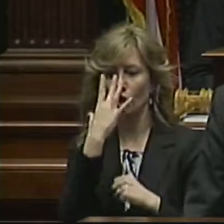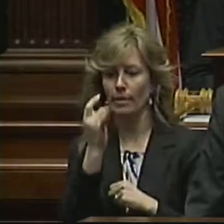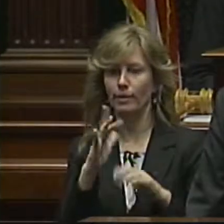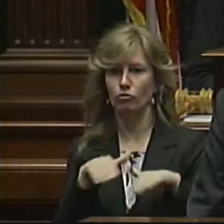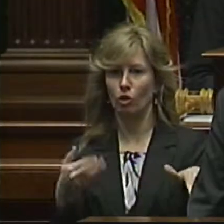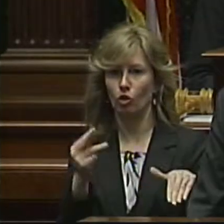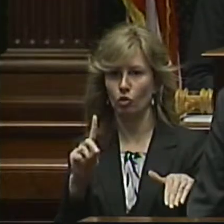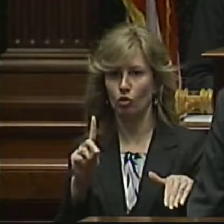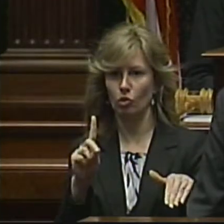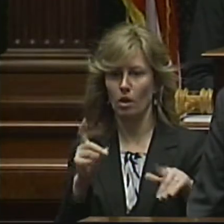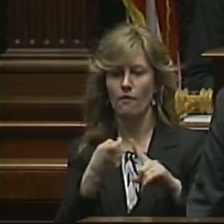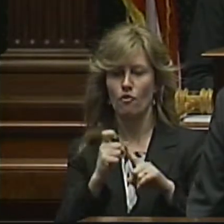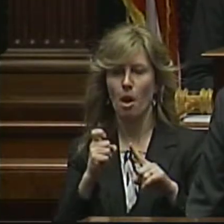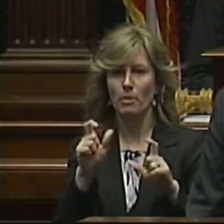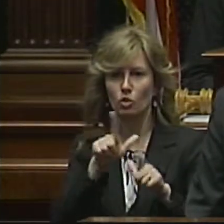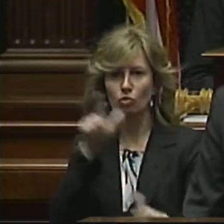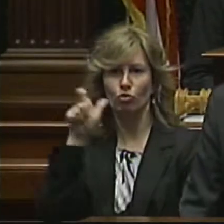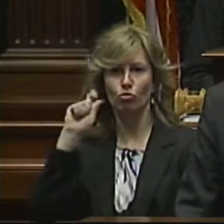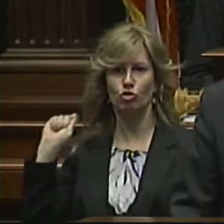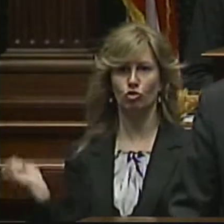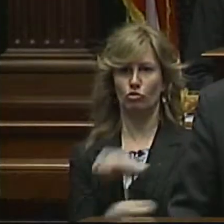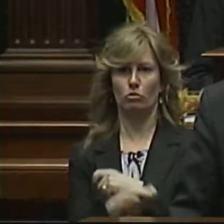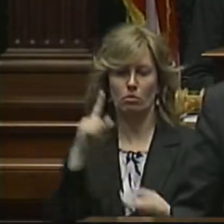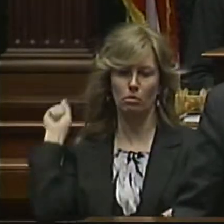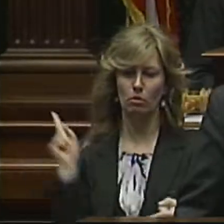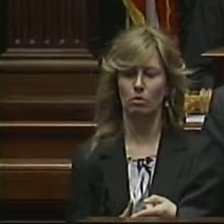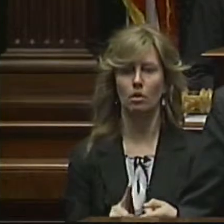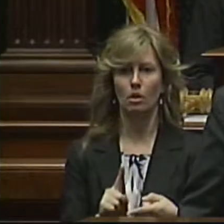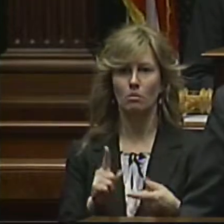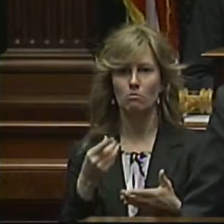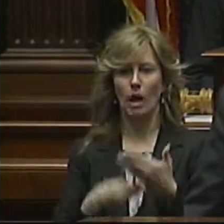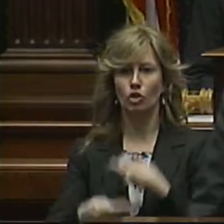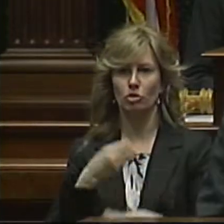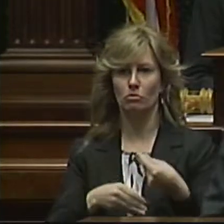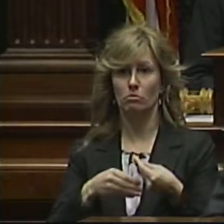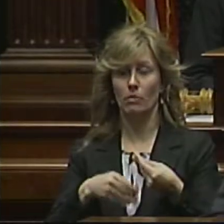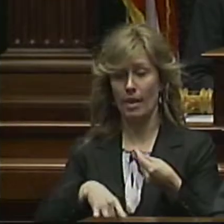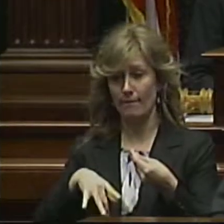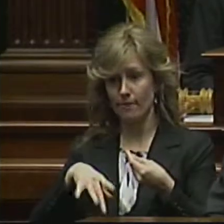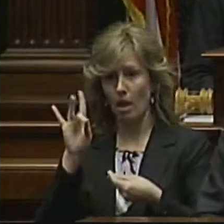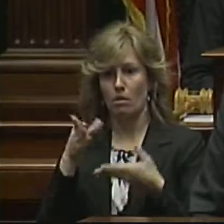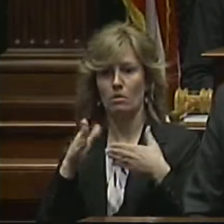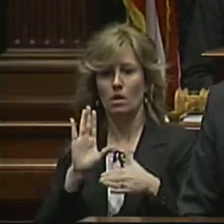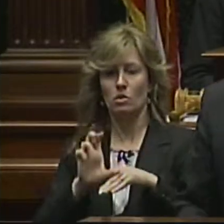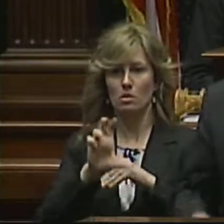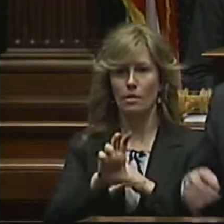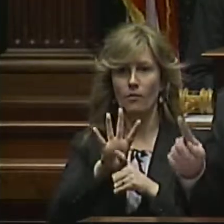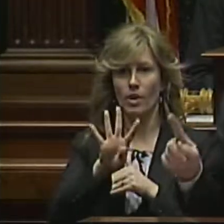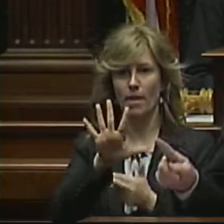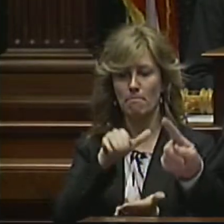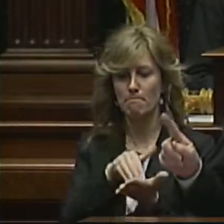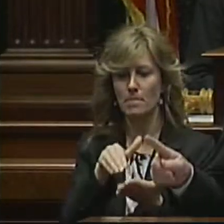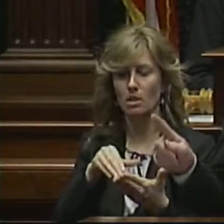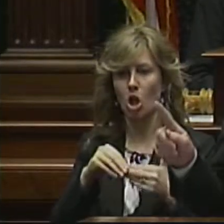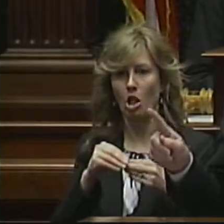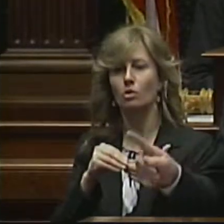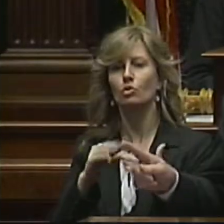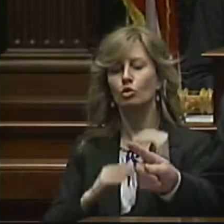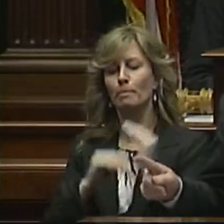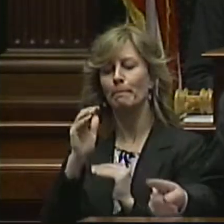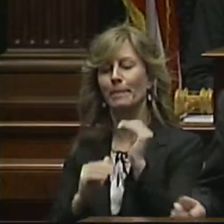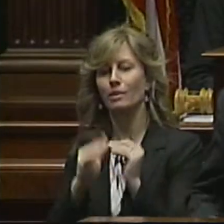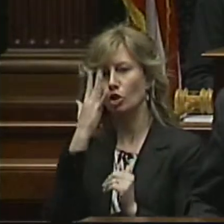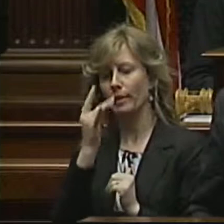from radical budget cuts, and we found a way to invest $45 million to build early childhood